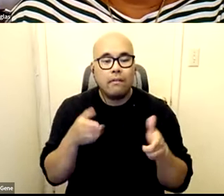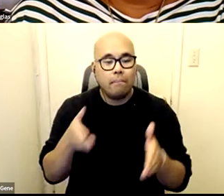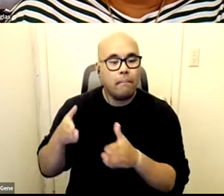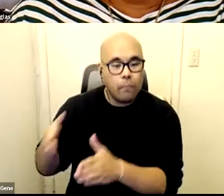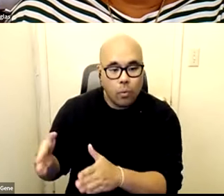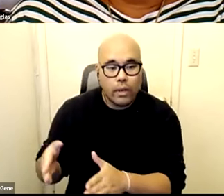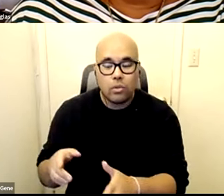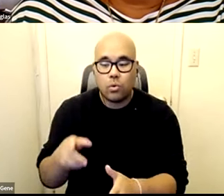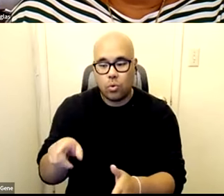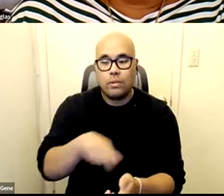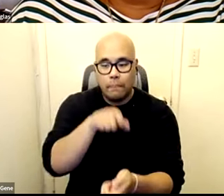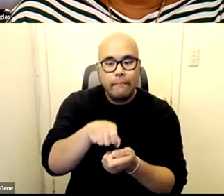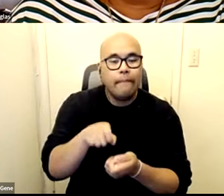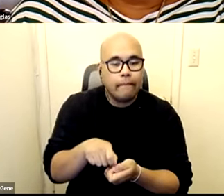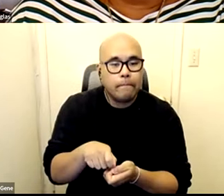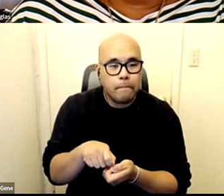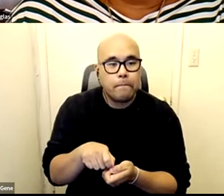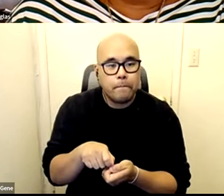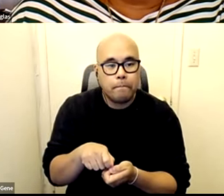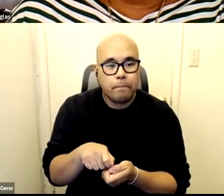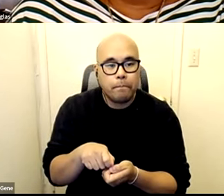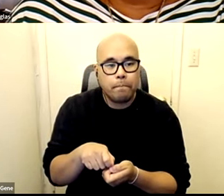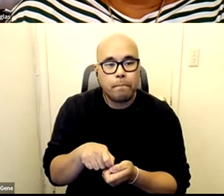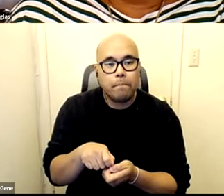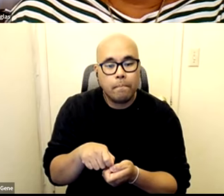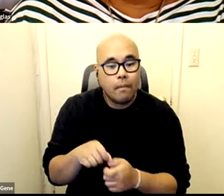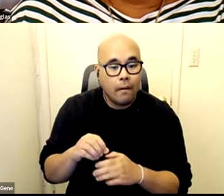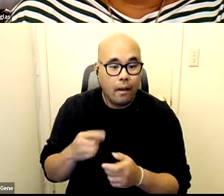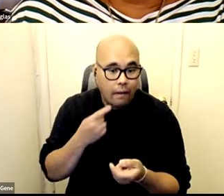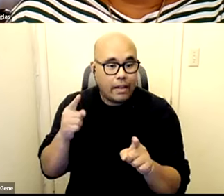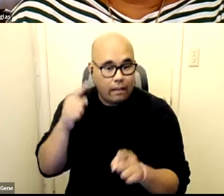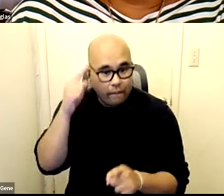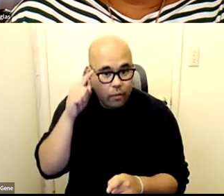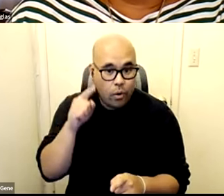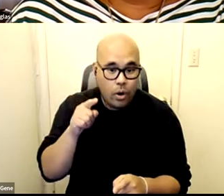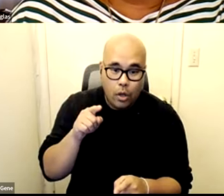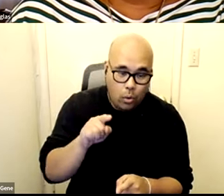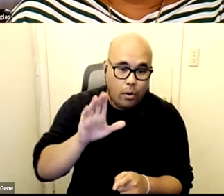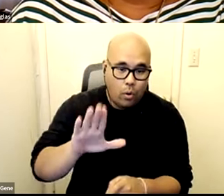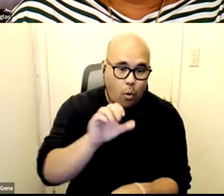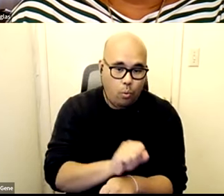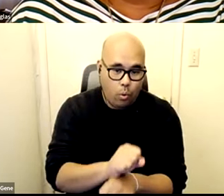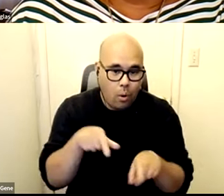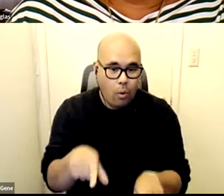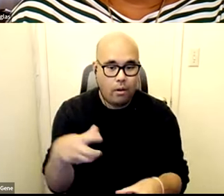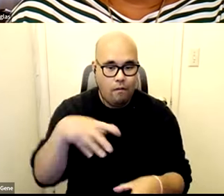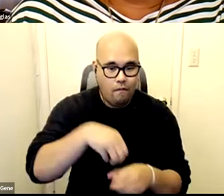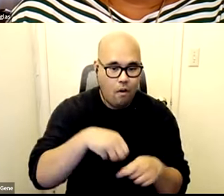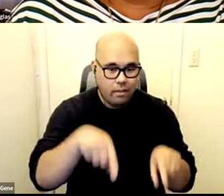particularly um particularly effective for you and your work as you've been working on these different issues